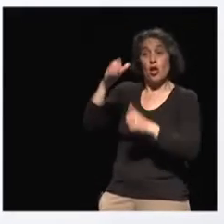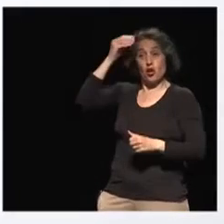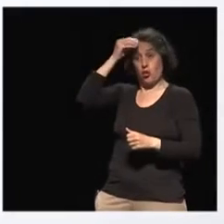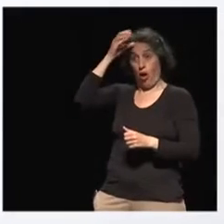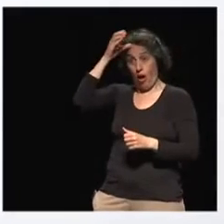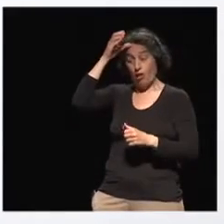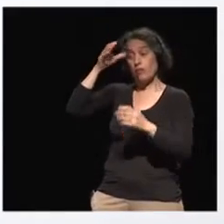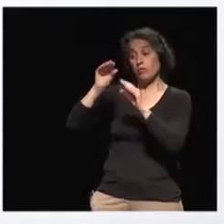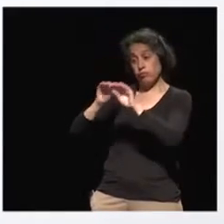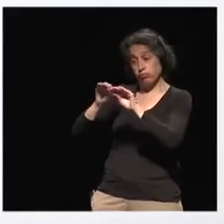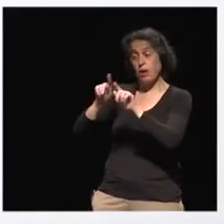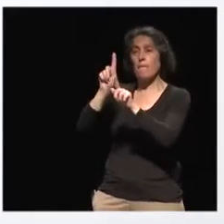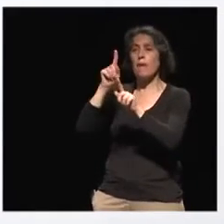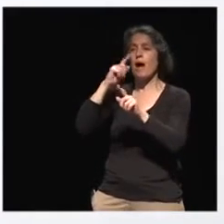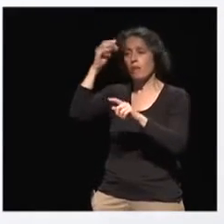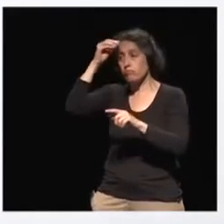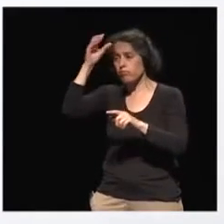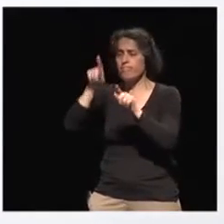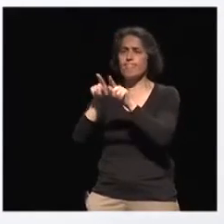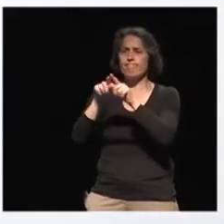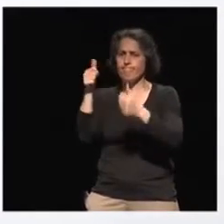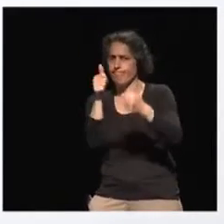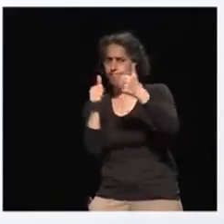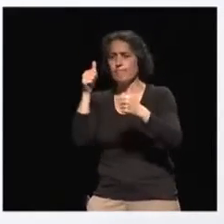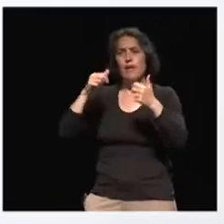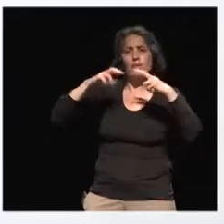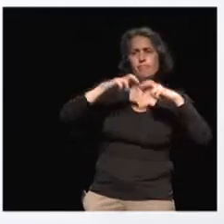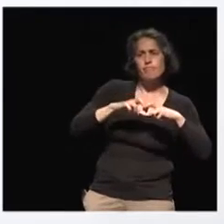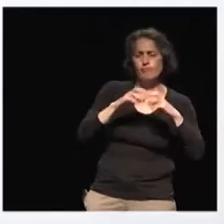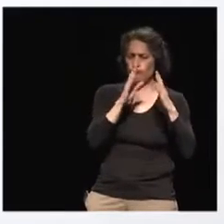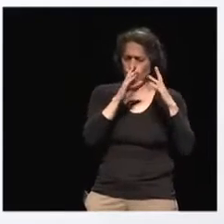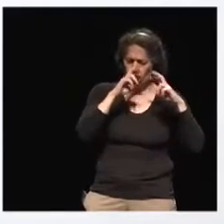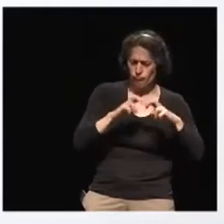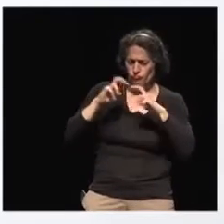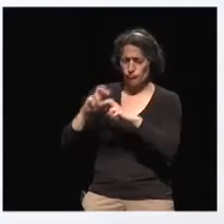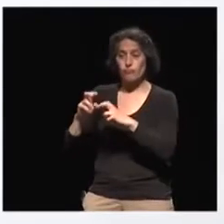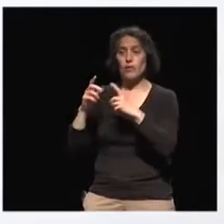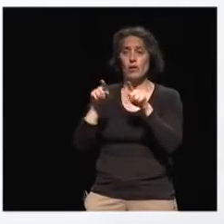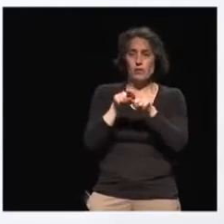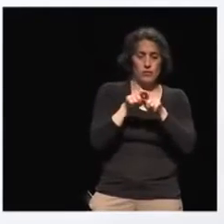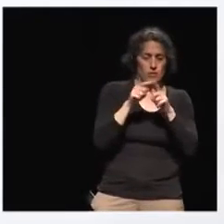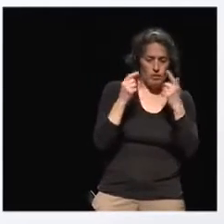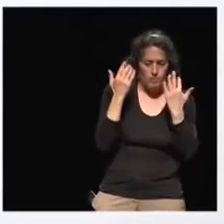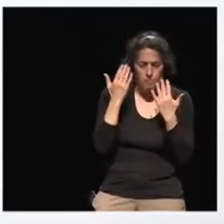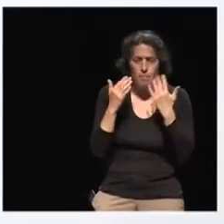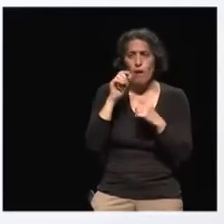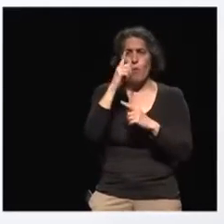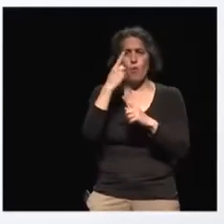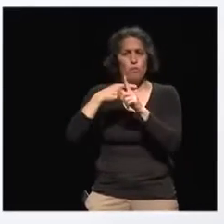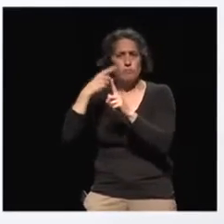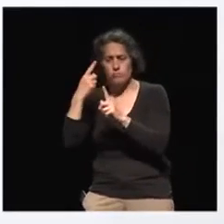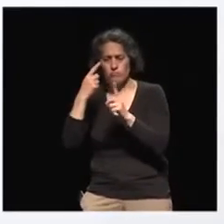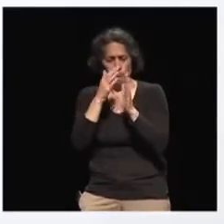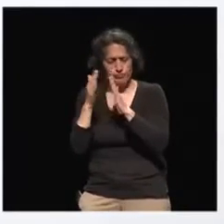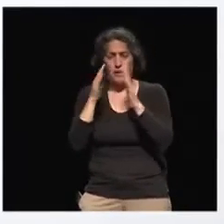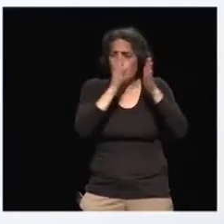in a very disciplinary knowledge. The science is now there's even a bigger focus on STEM. And I see that this